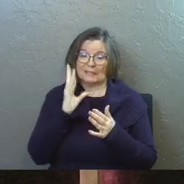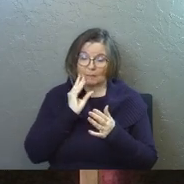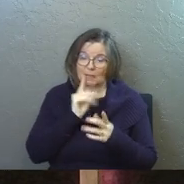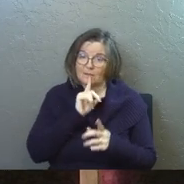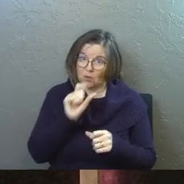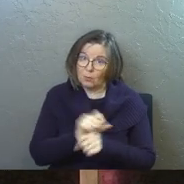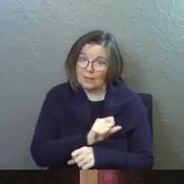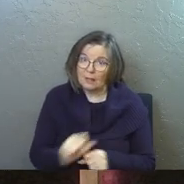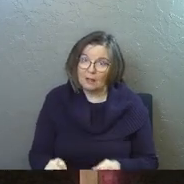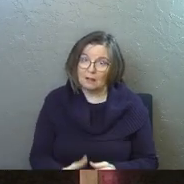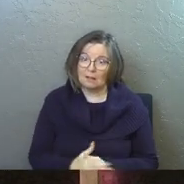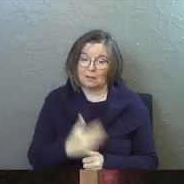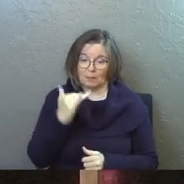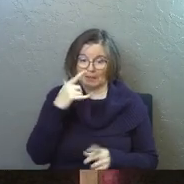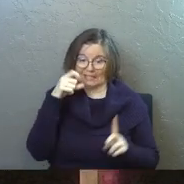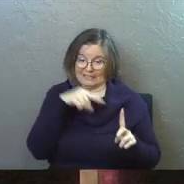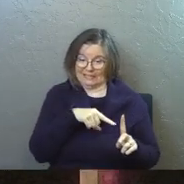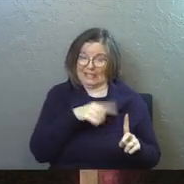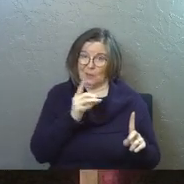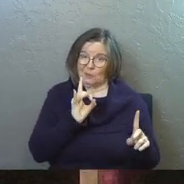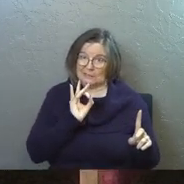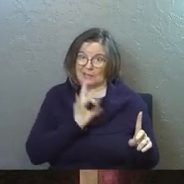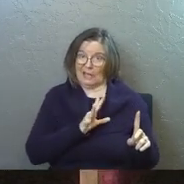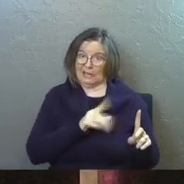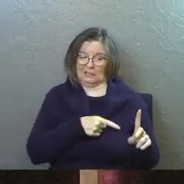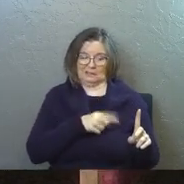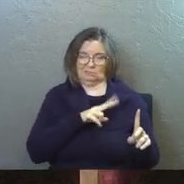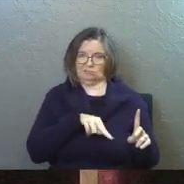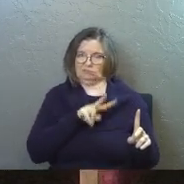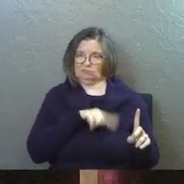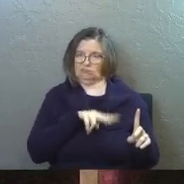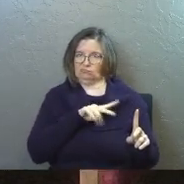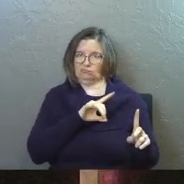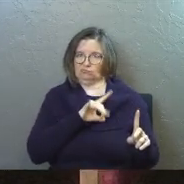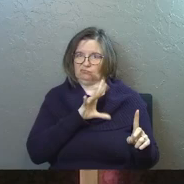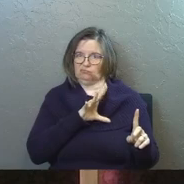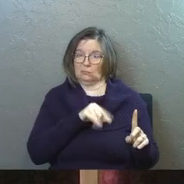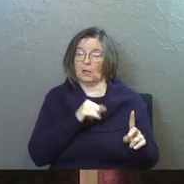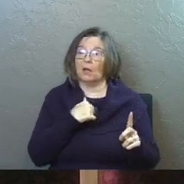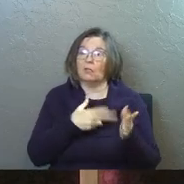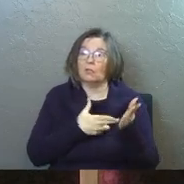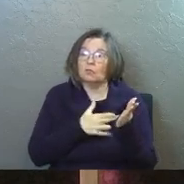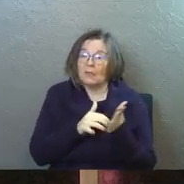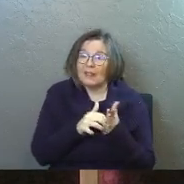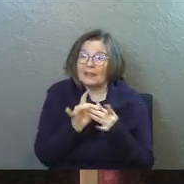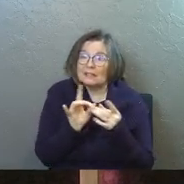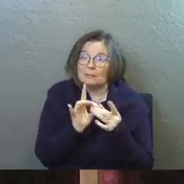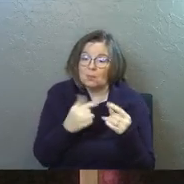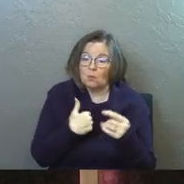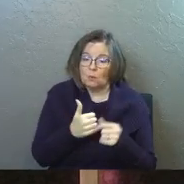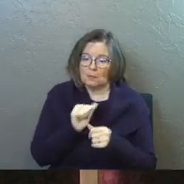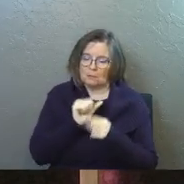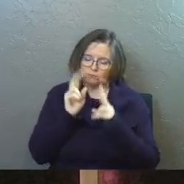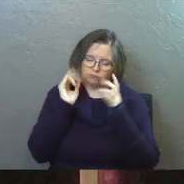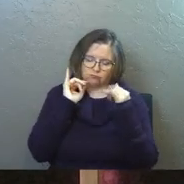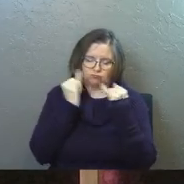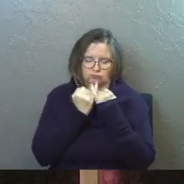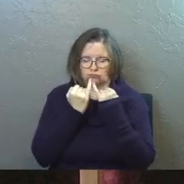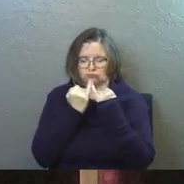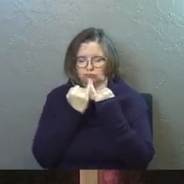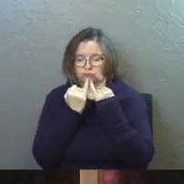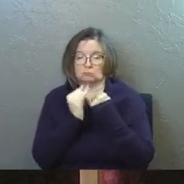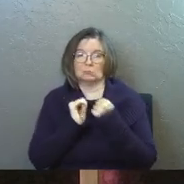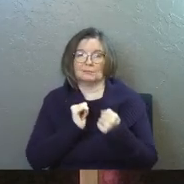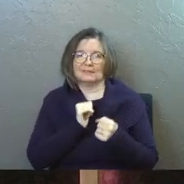for real because he was hated. And the truth is that little speech that we make to ourselves in our